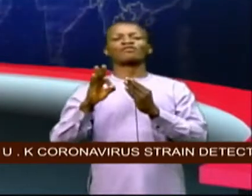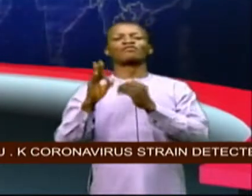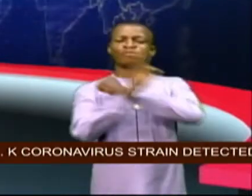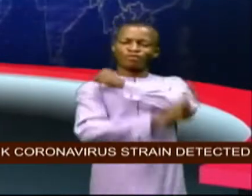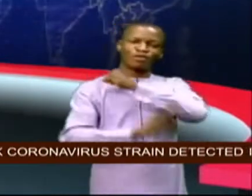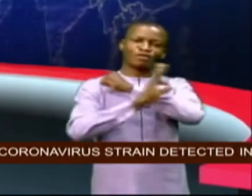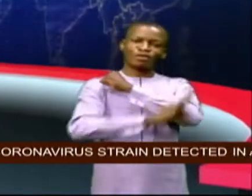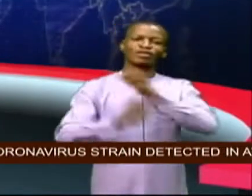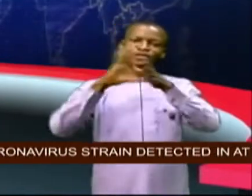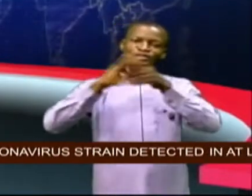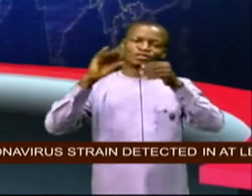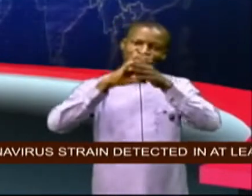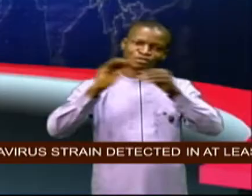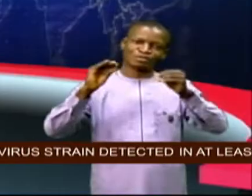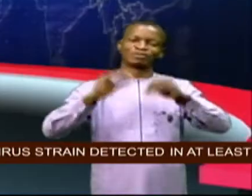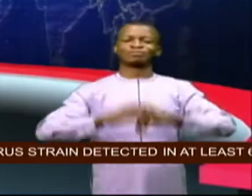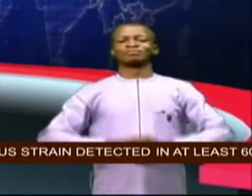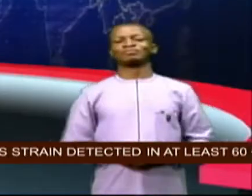scene